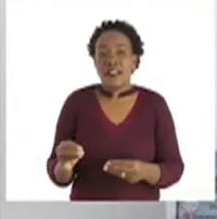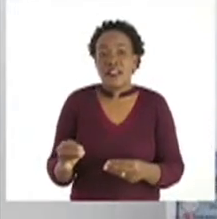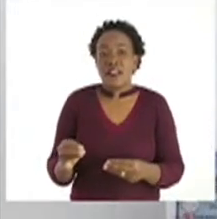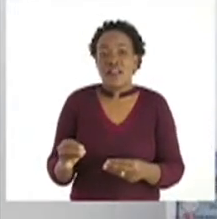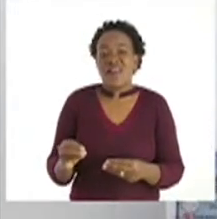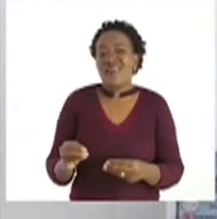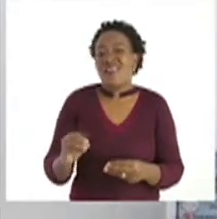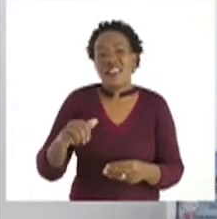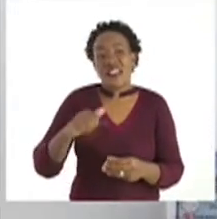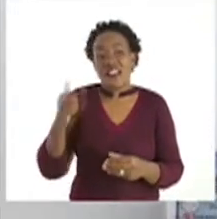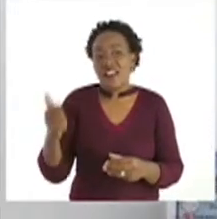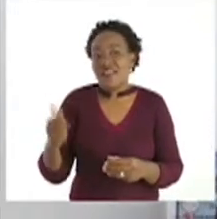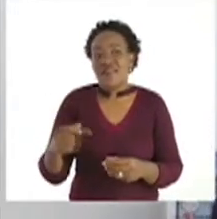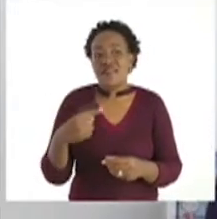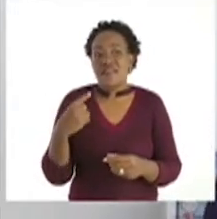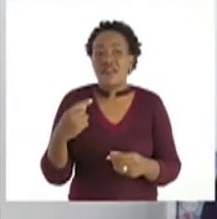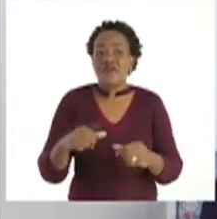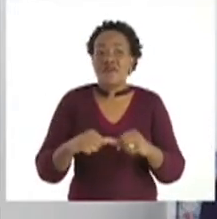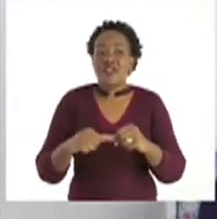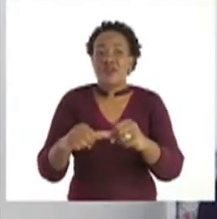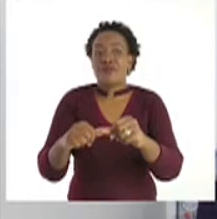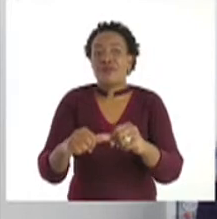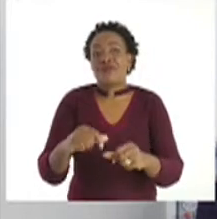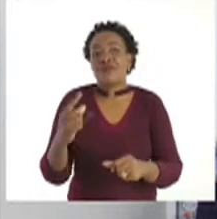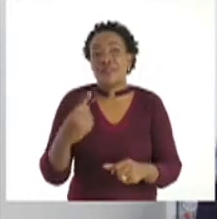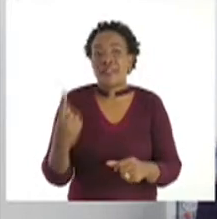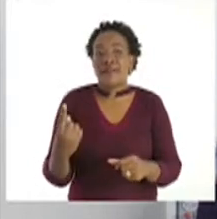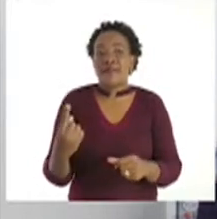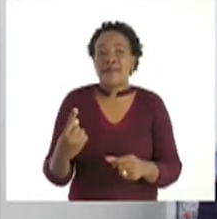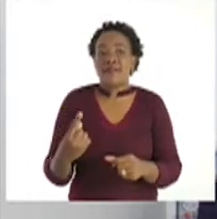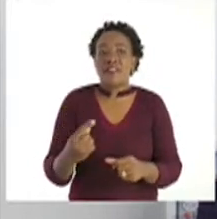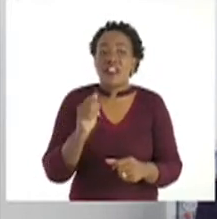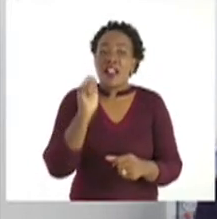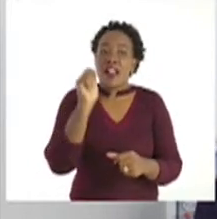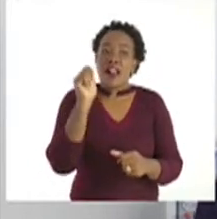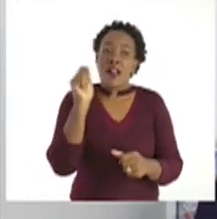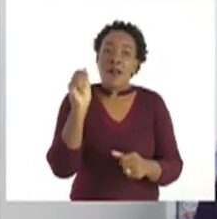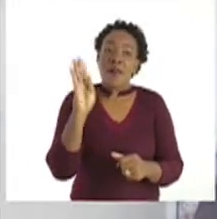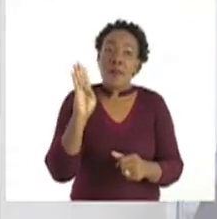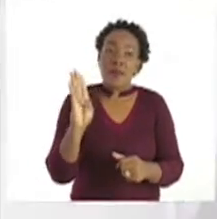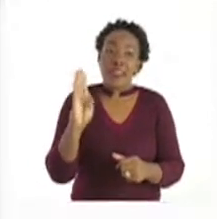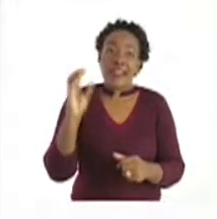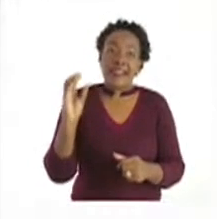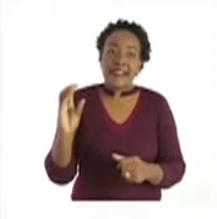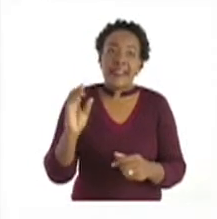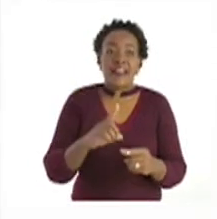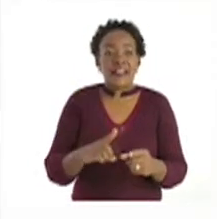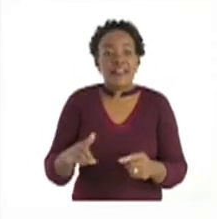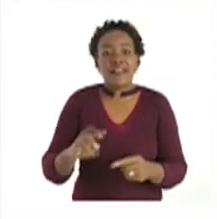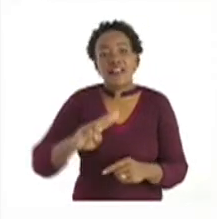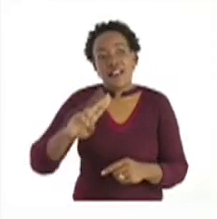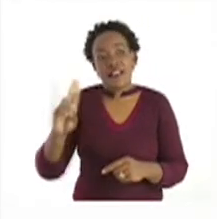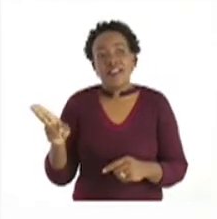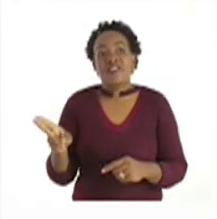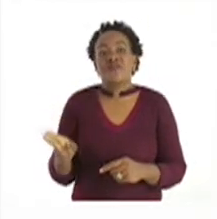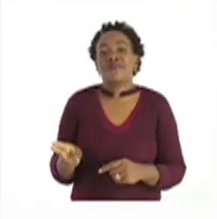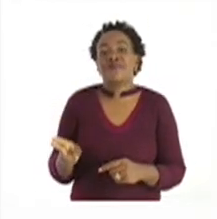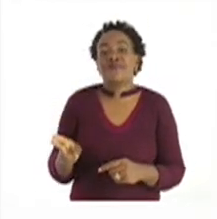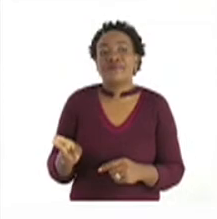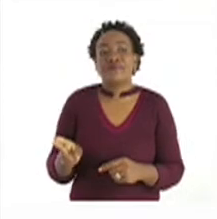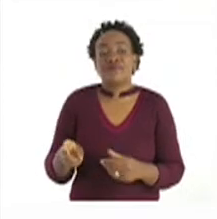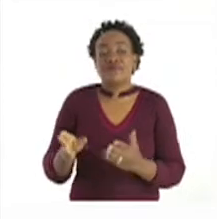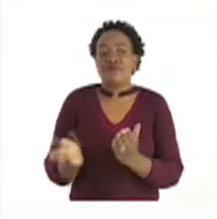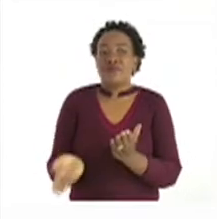rest on your own. B, C, D, E, F, G, and H from your